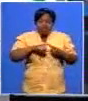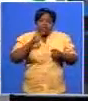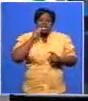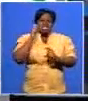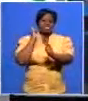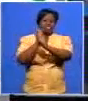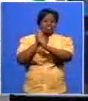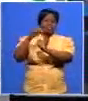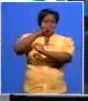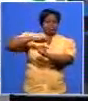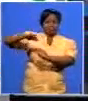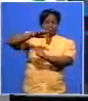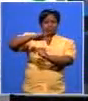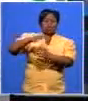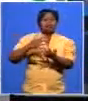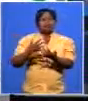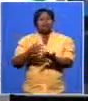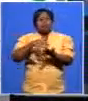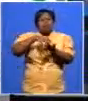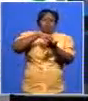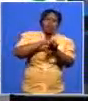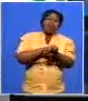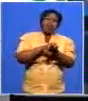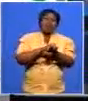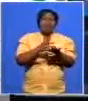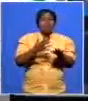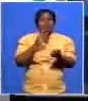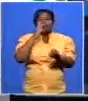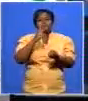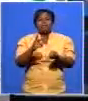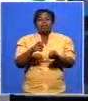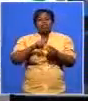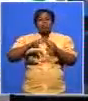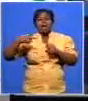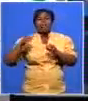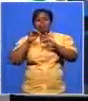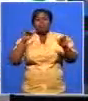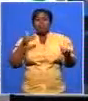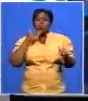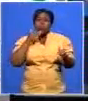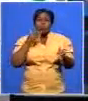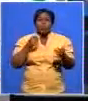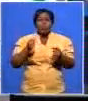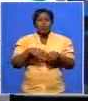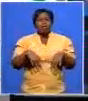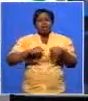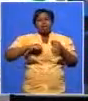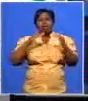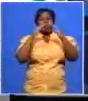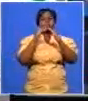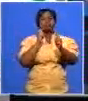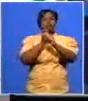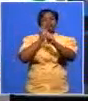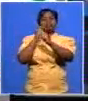make us sometime to be a little bit weak in dealing with back room dwellers and backyard dwellers and i think that issue that